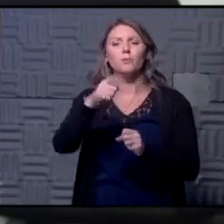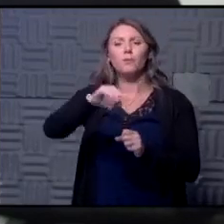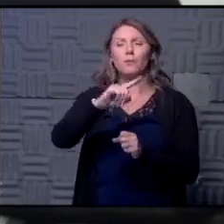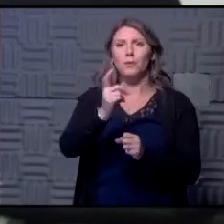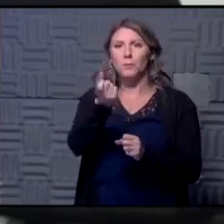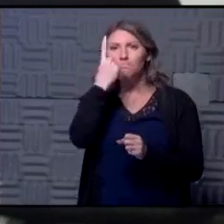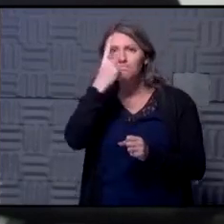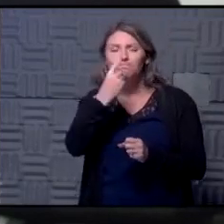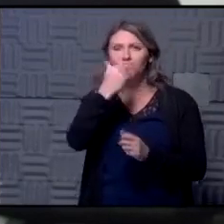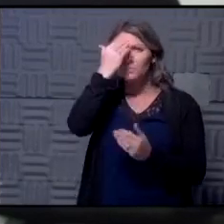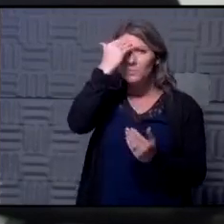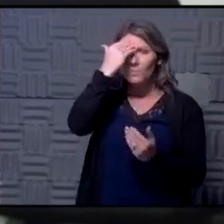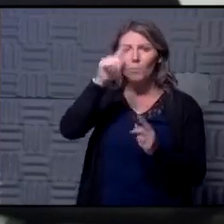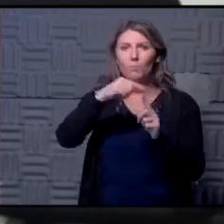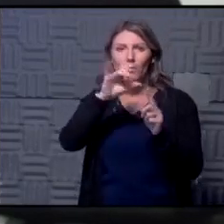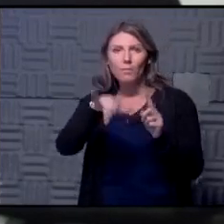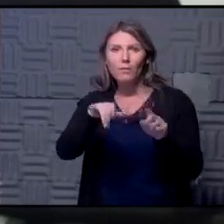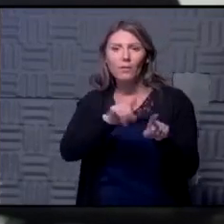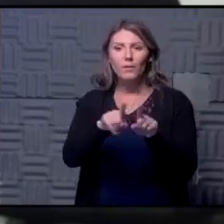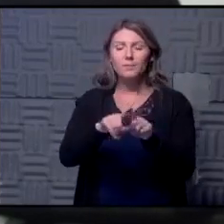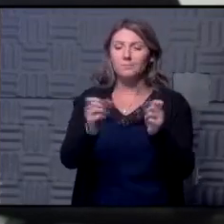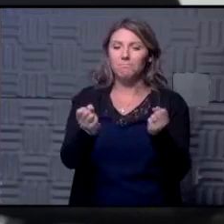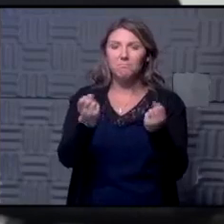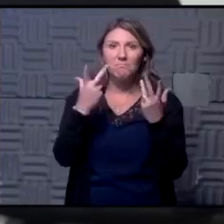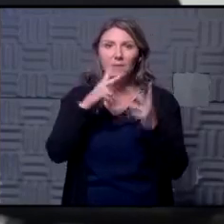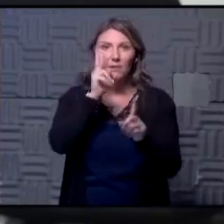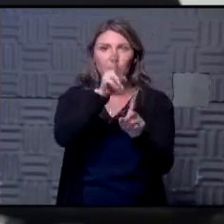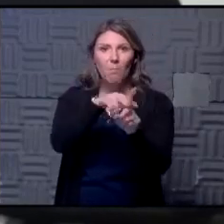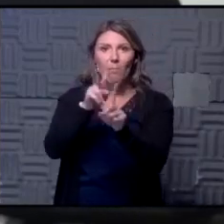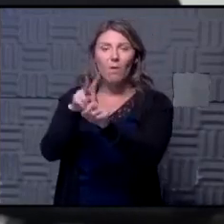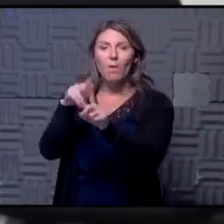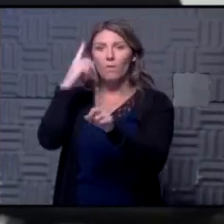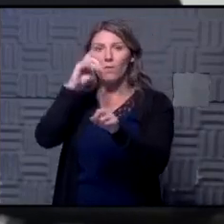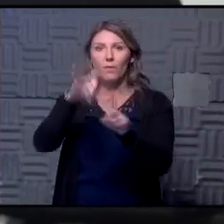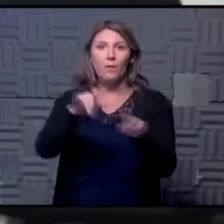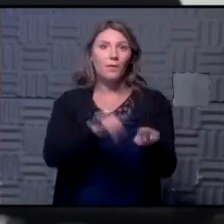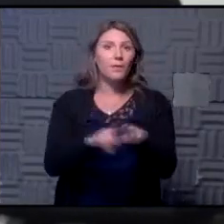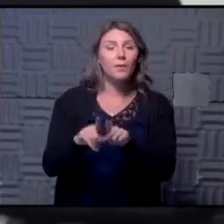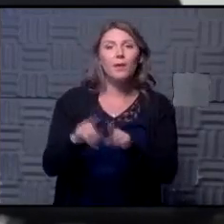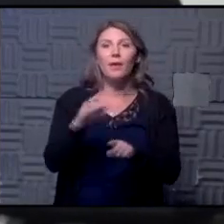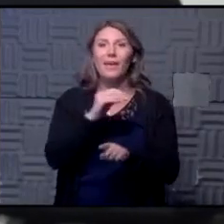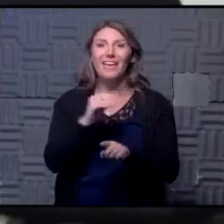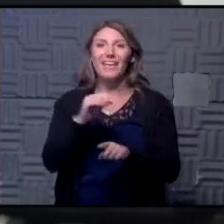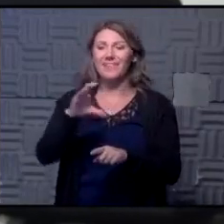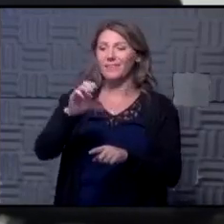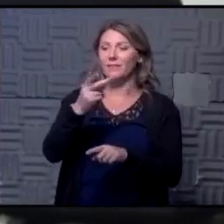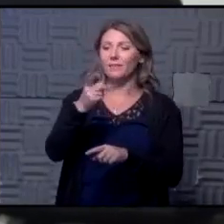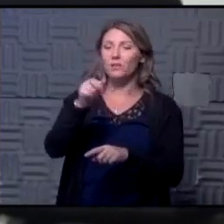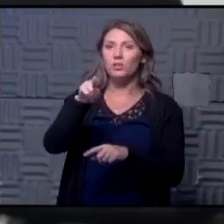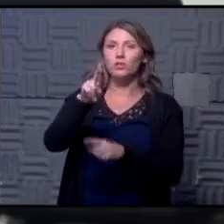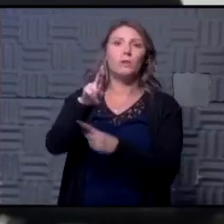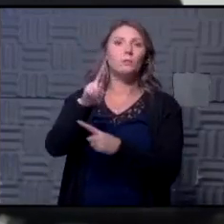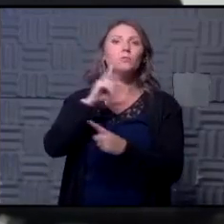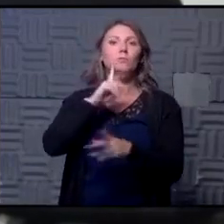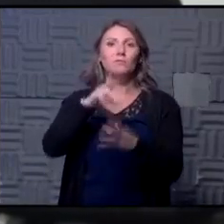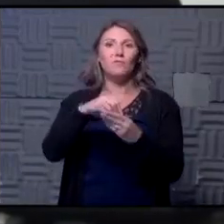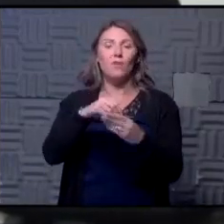and again a number of them are are applying for that as well and i know the chamber's been involved with that too